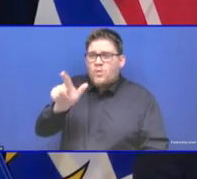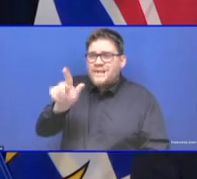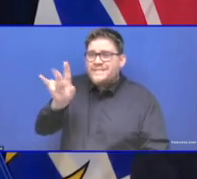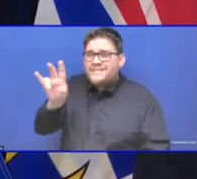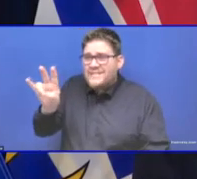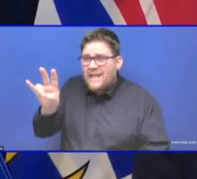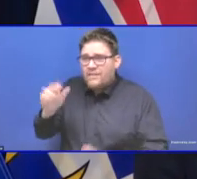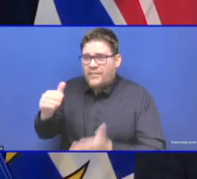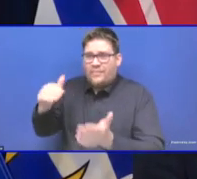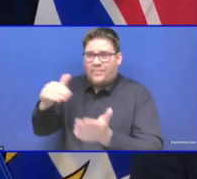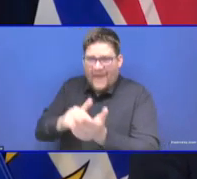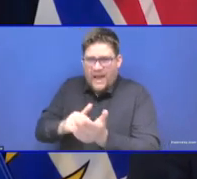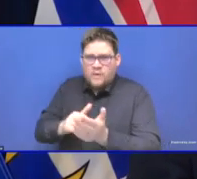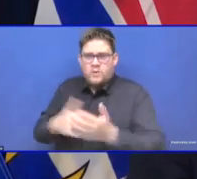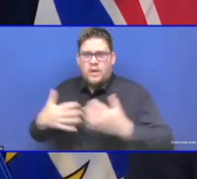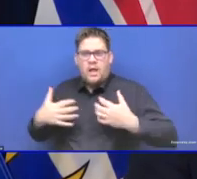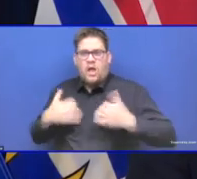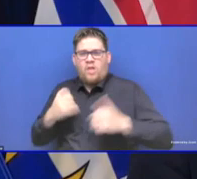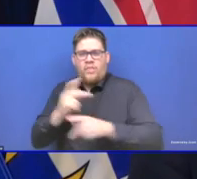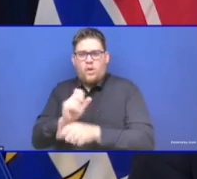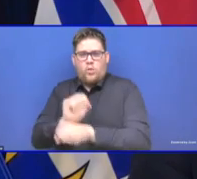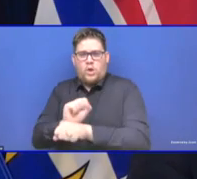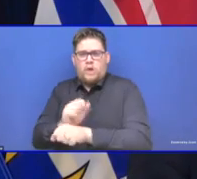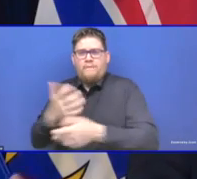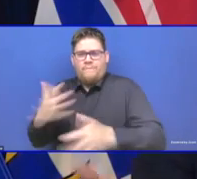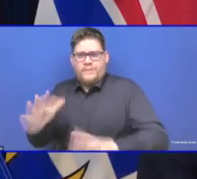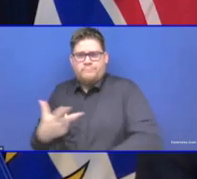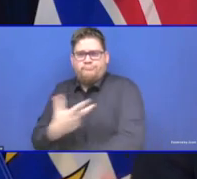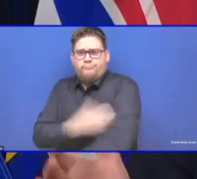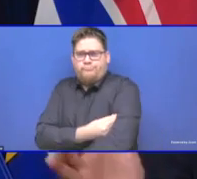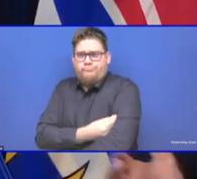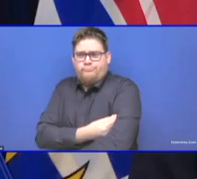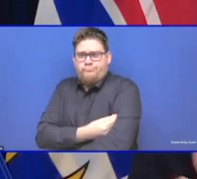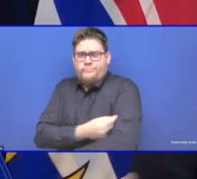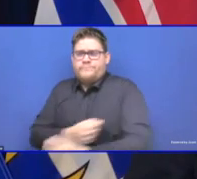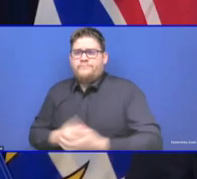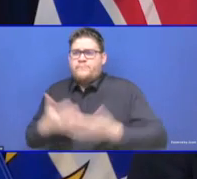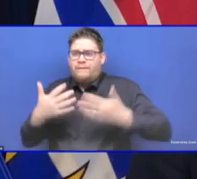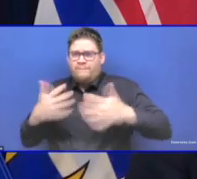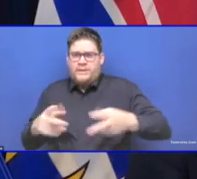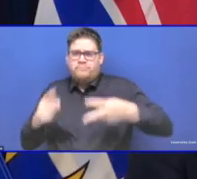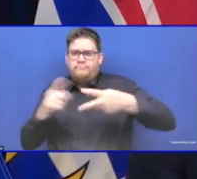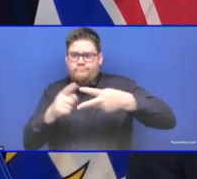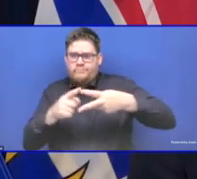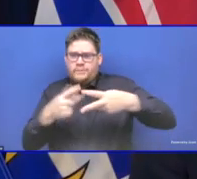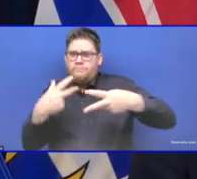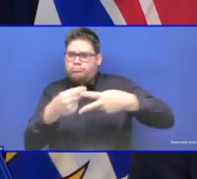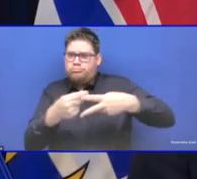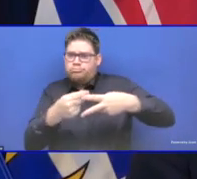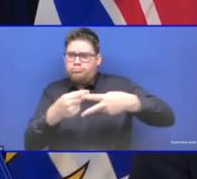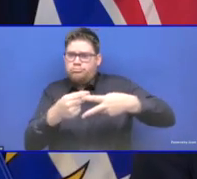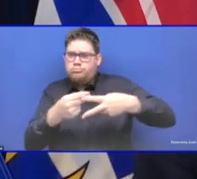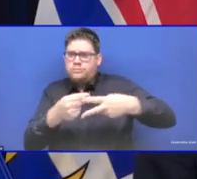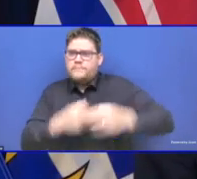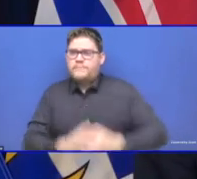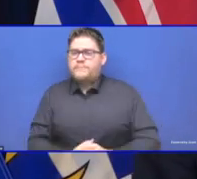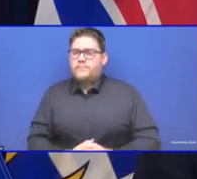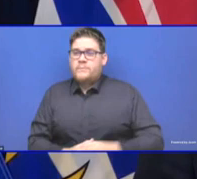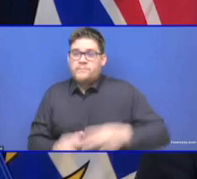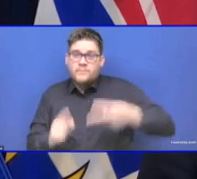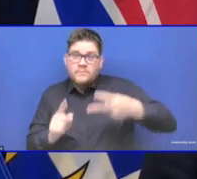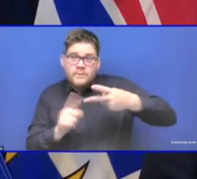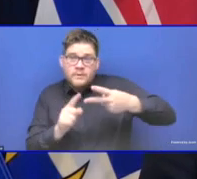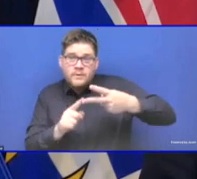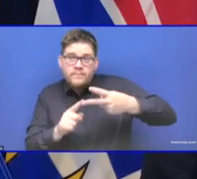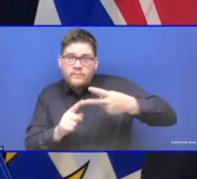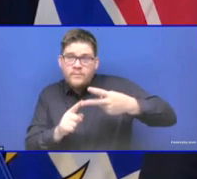% completed second dose immunization. that number, that gap is closing every day. So this is the